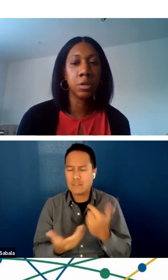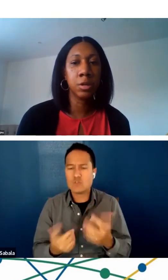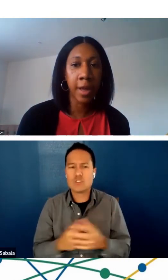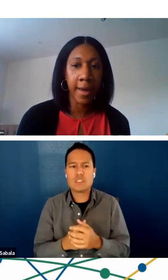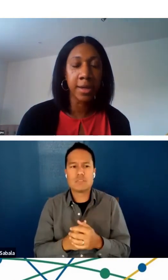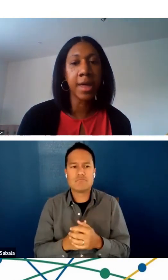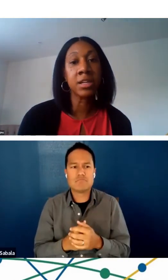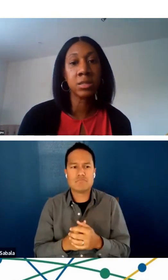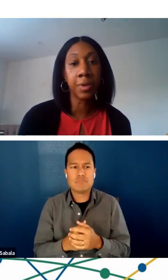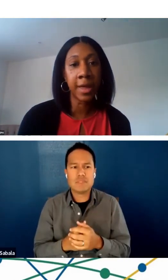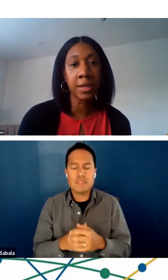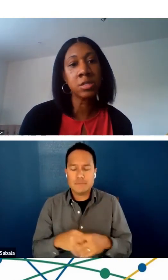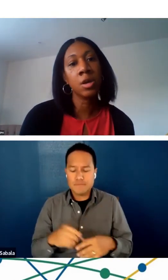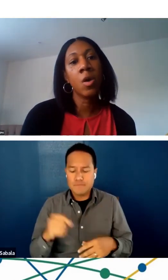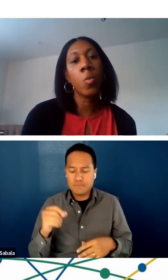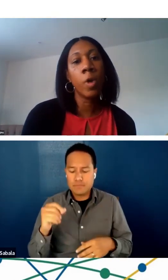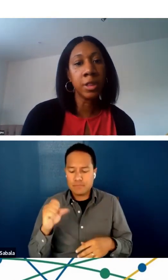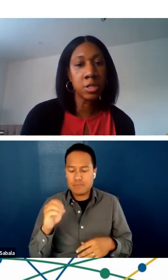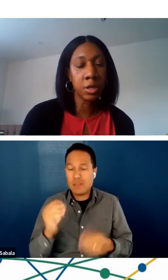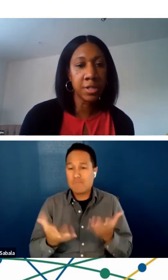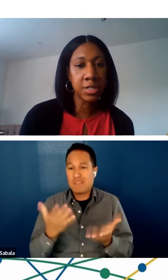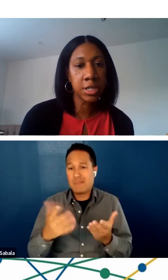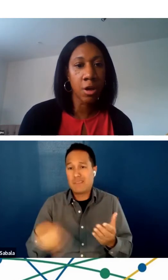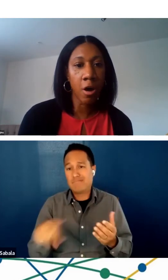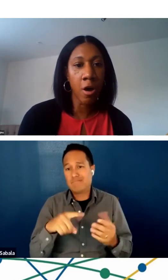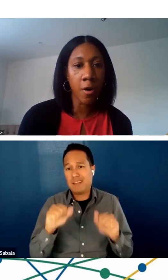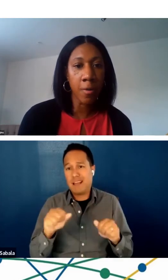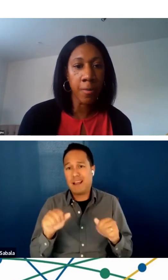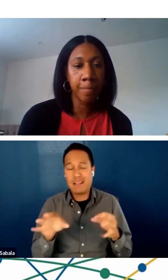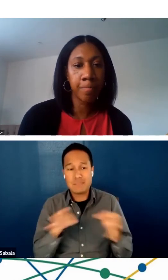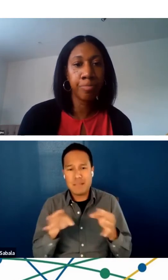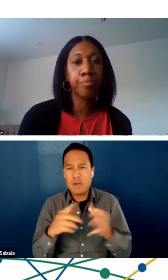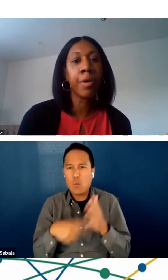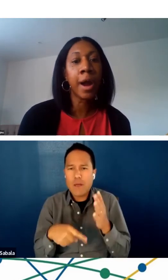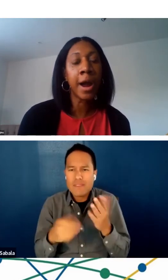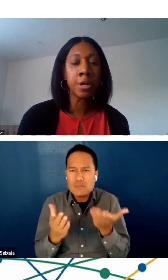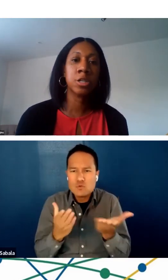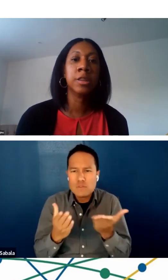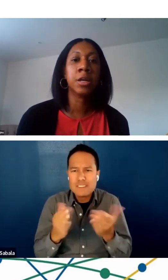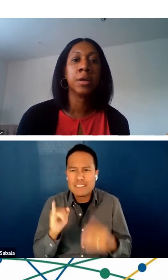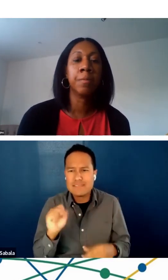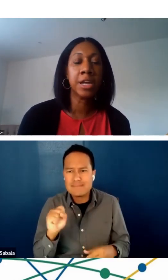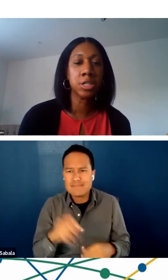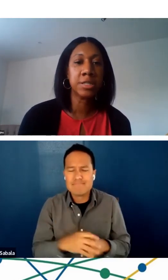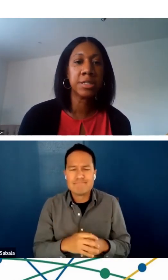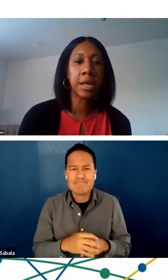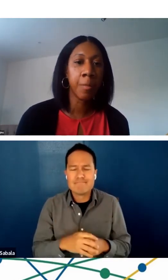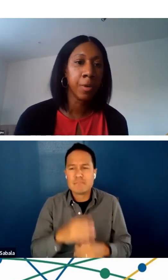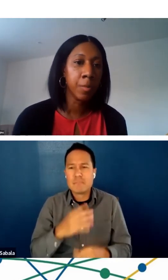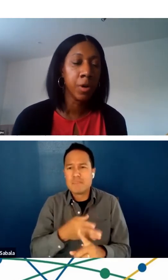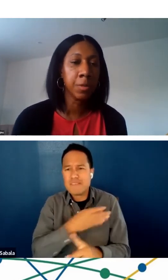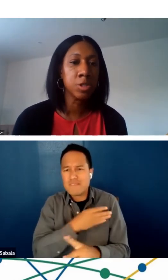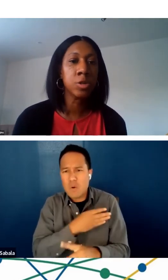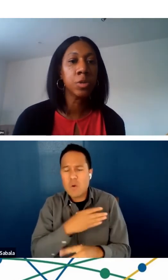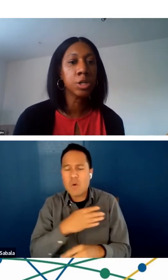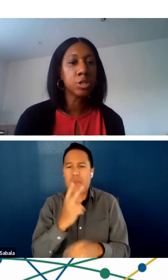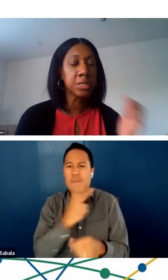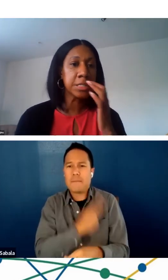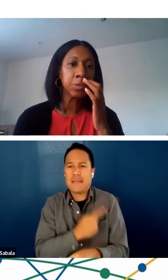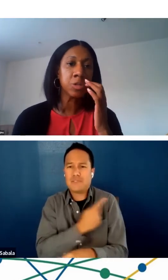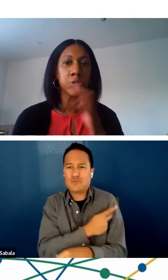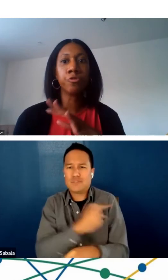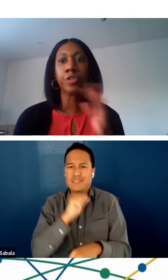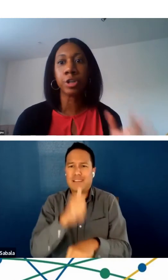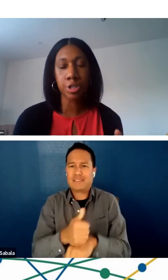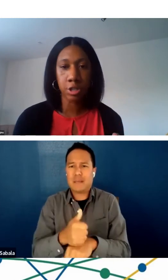able, that explains what the services are prior to the patient setting up an appointment. So when